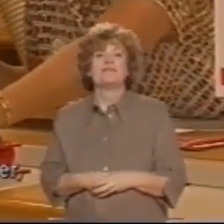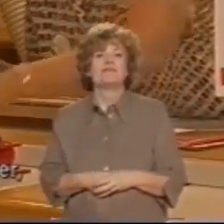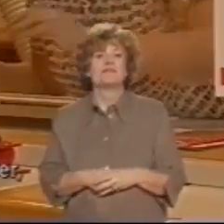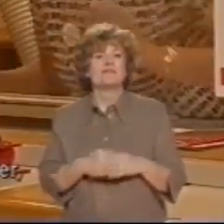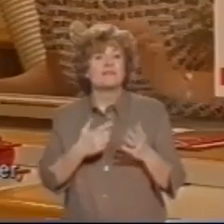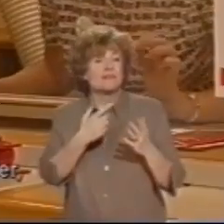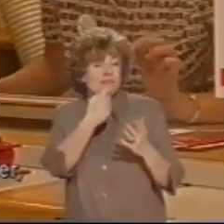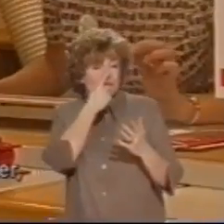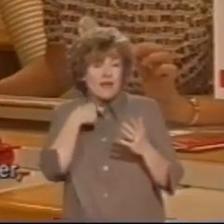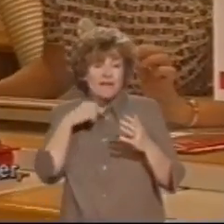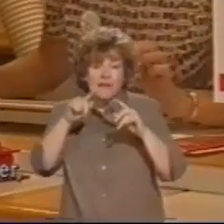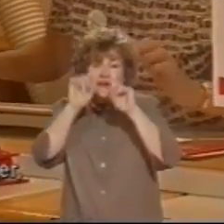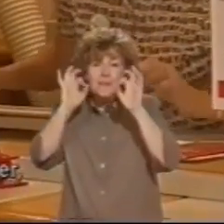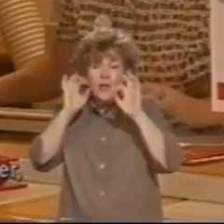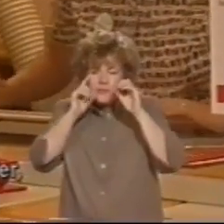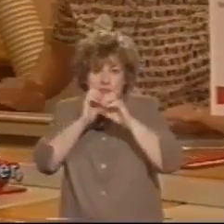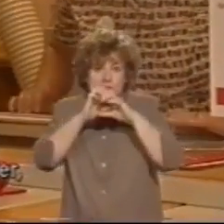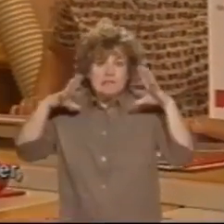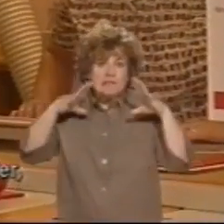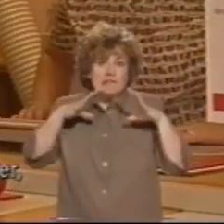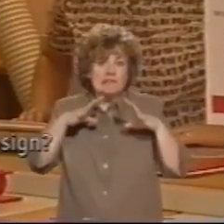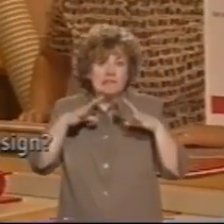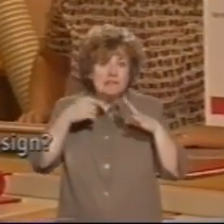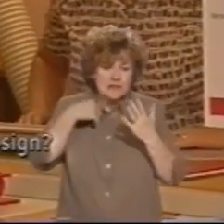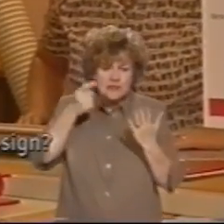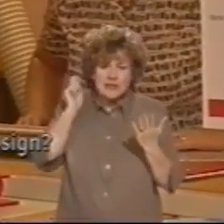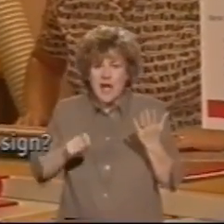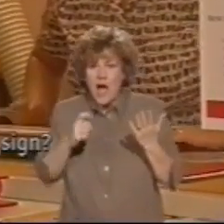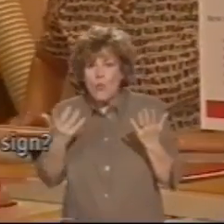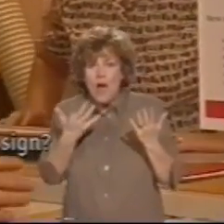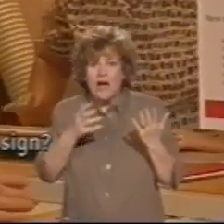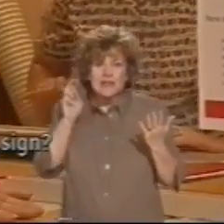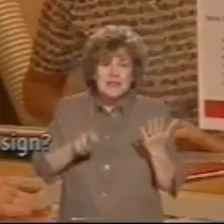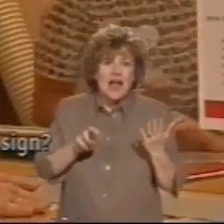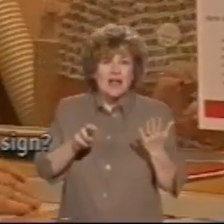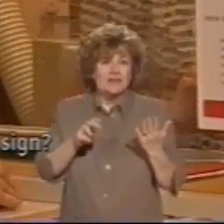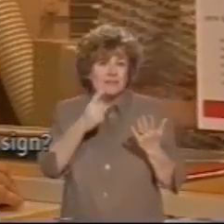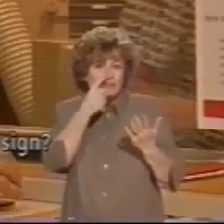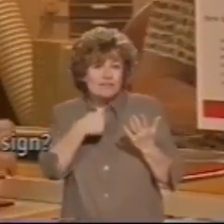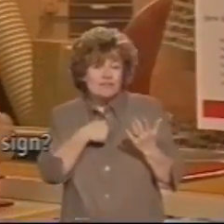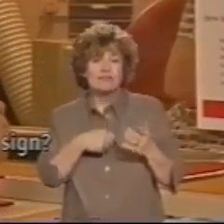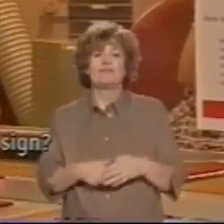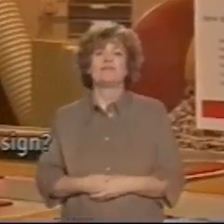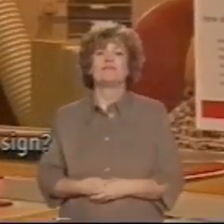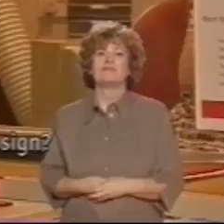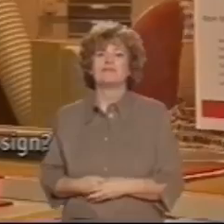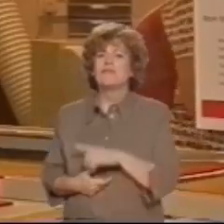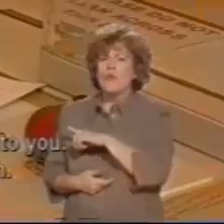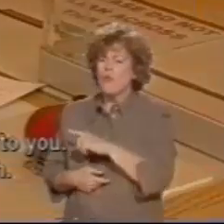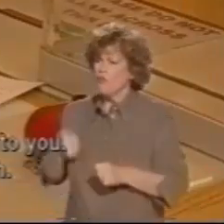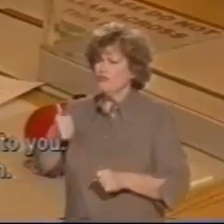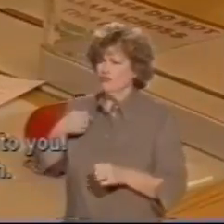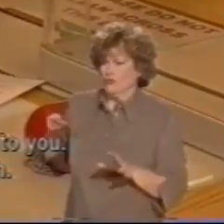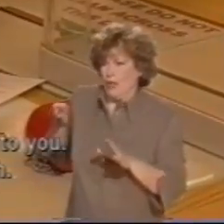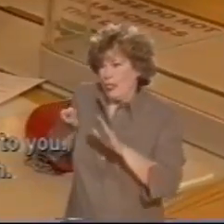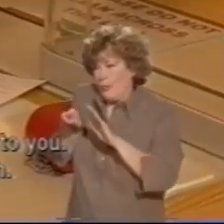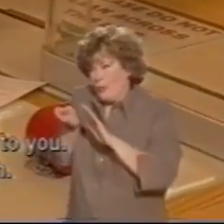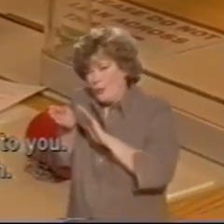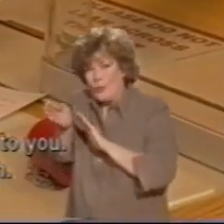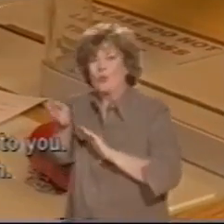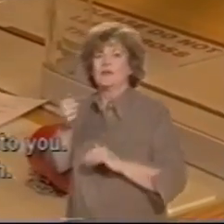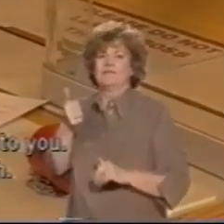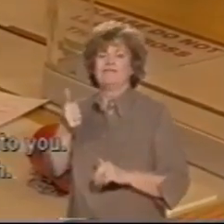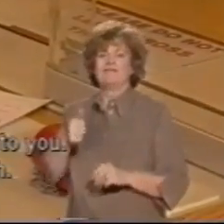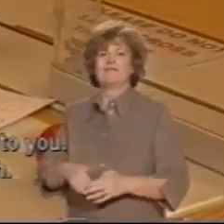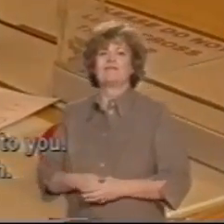could actually use the magnifier so that I can see where to sign? Thank you. There you are. I'll pass that